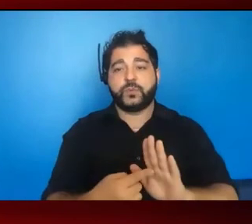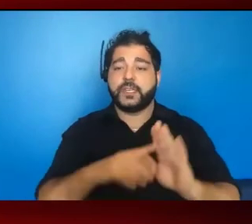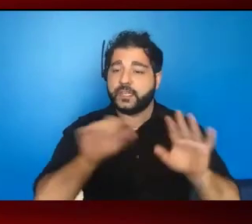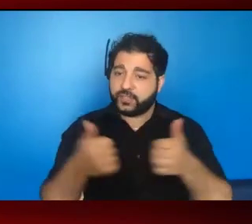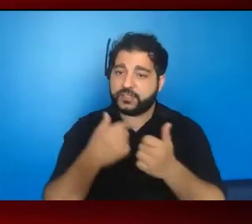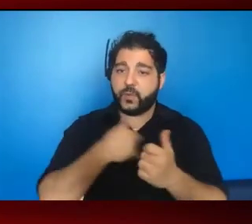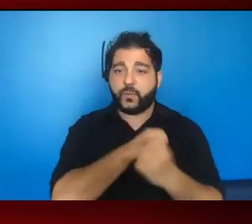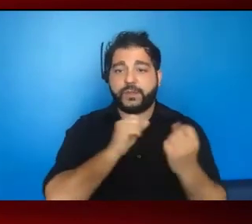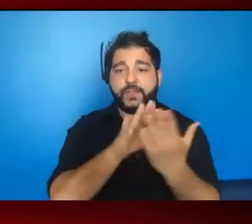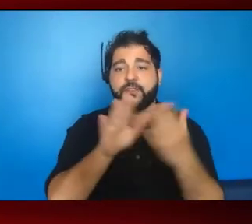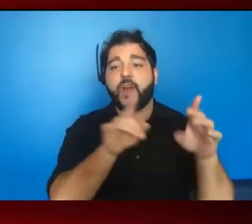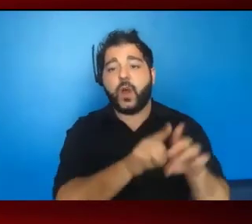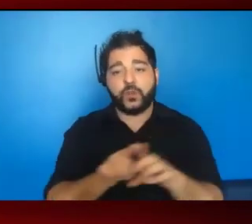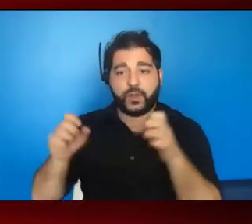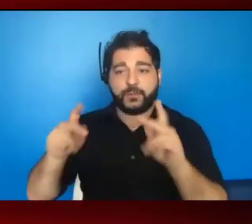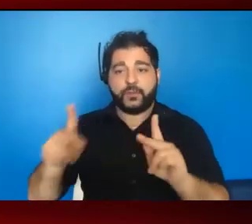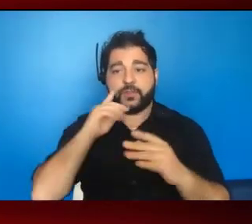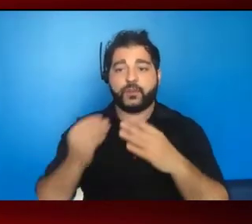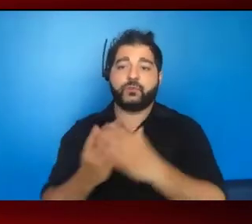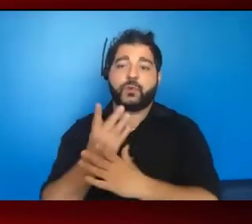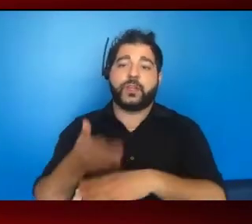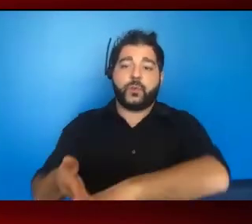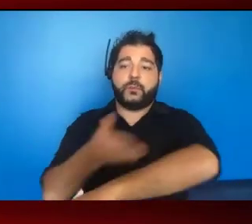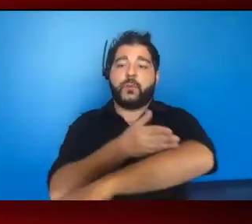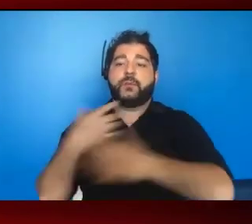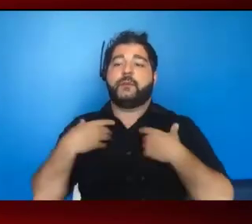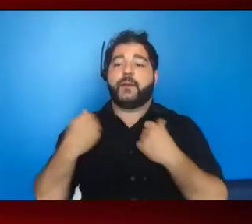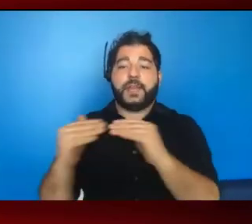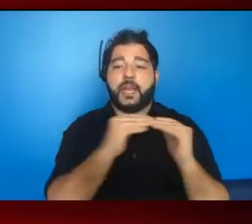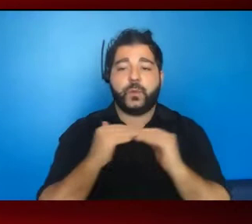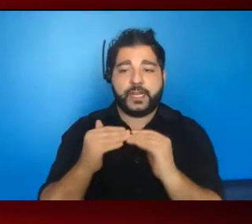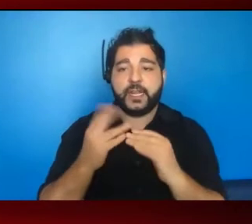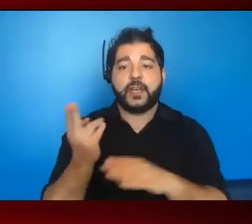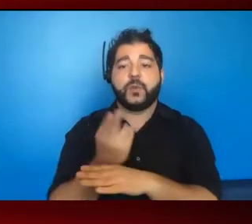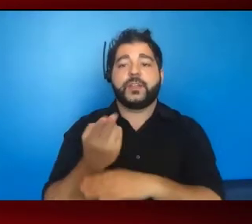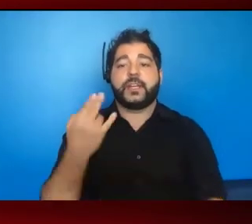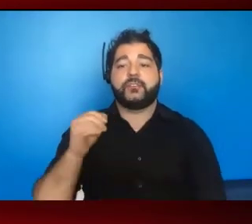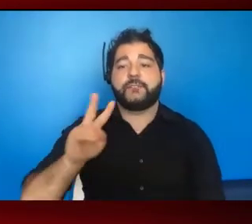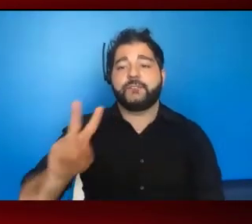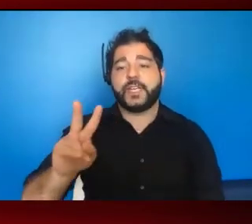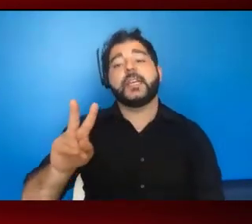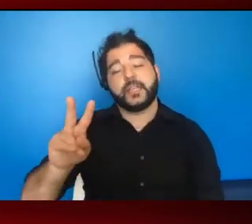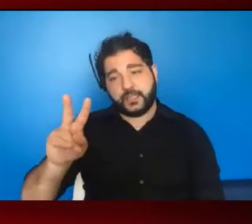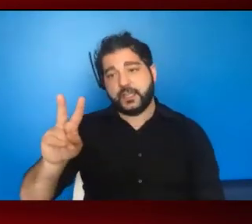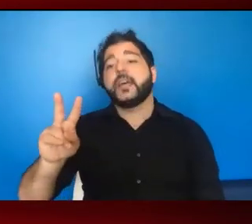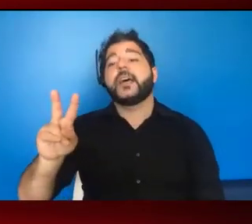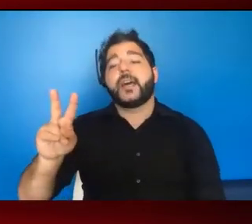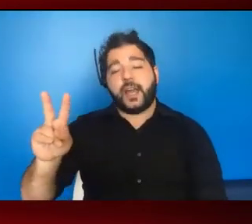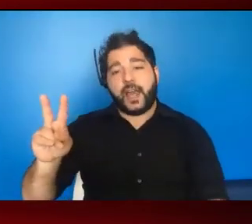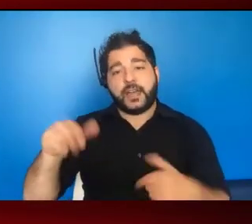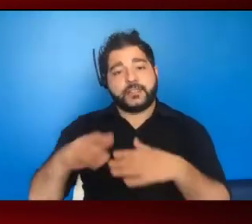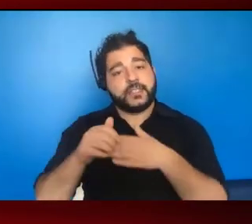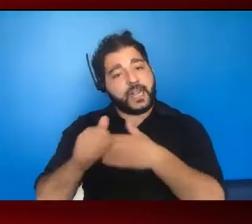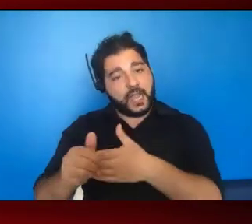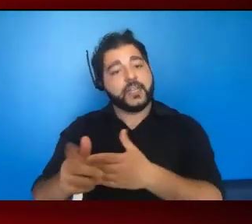and also the opportunities to improve health equity and use HIV as the guiding force to be able to do this, given the fact